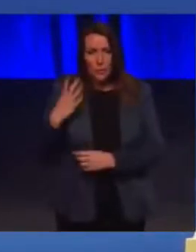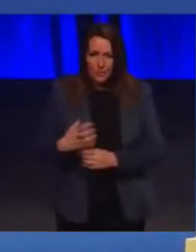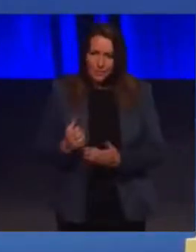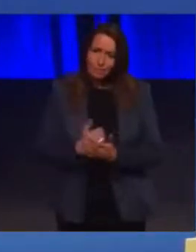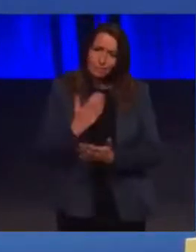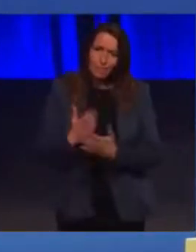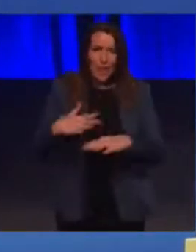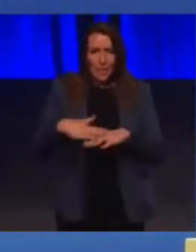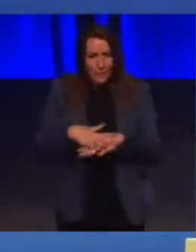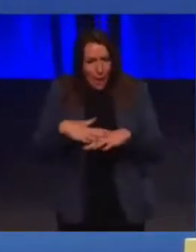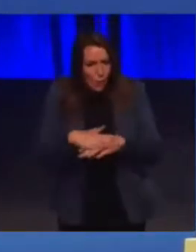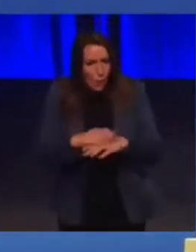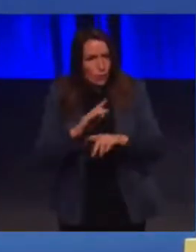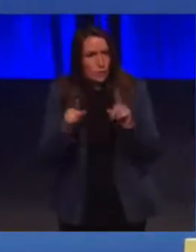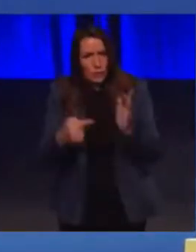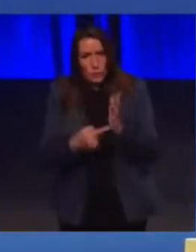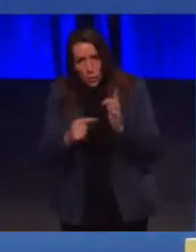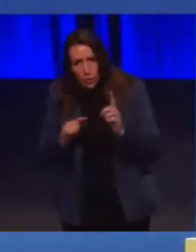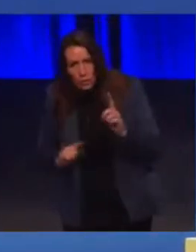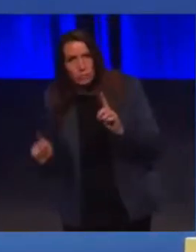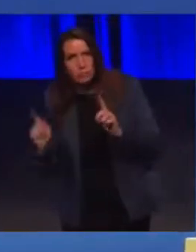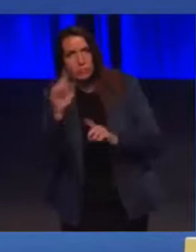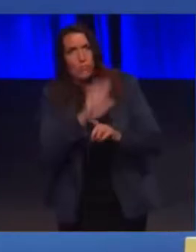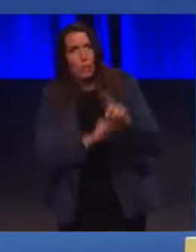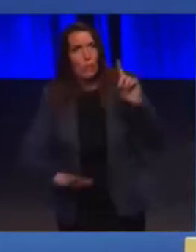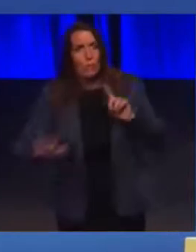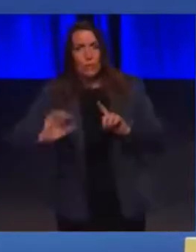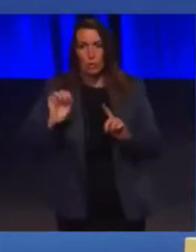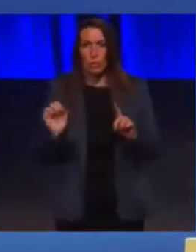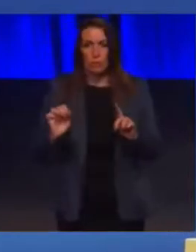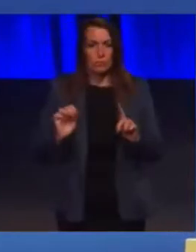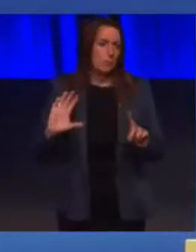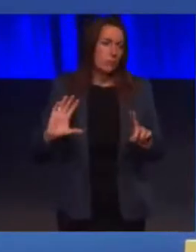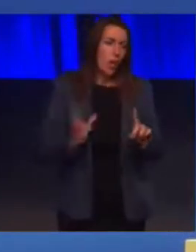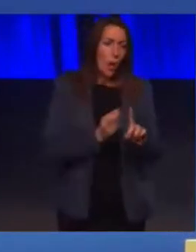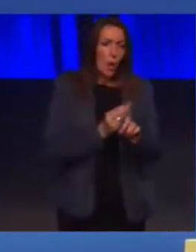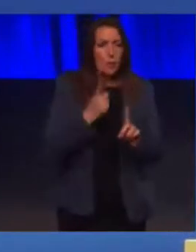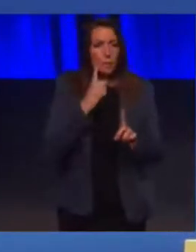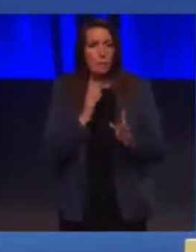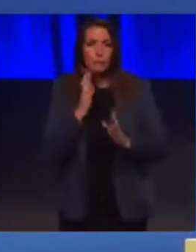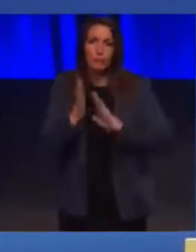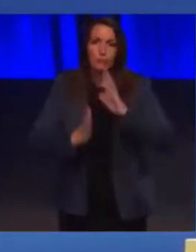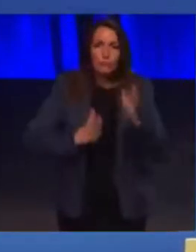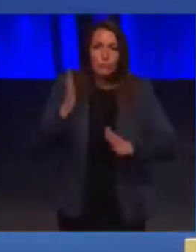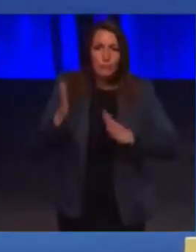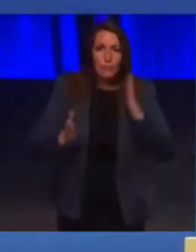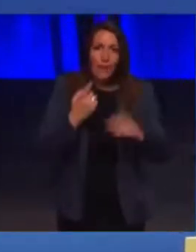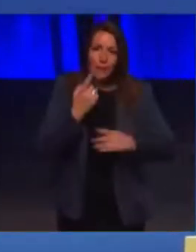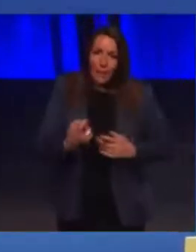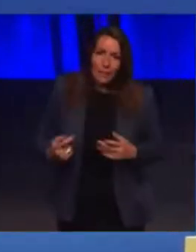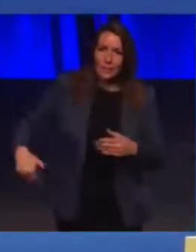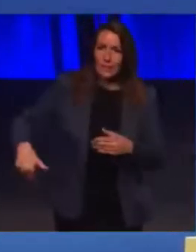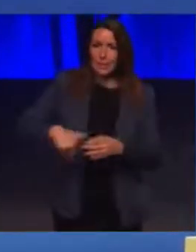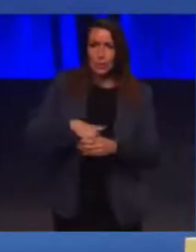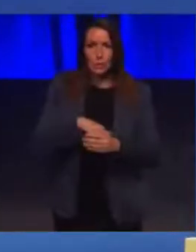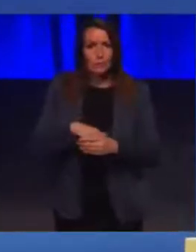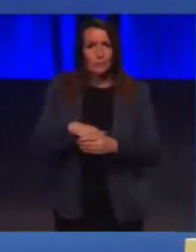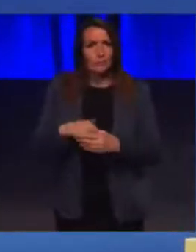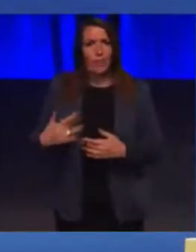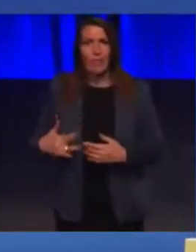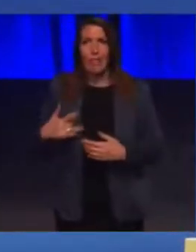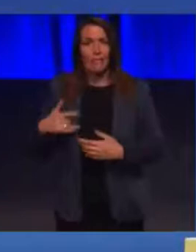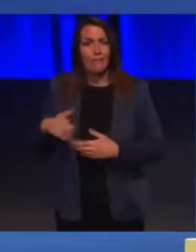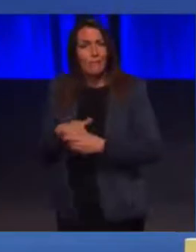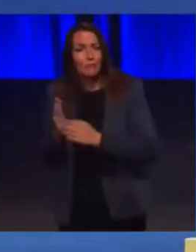Changing Places Toilets that cover Scotland so everyone has the opportunity to get out and participate in whatever life has to